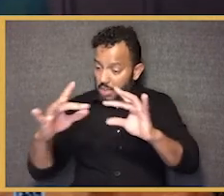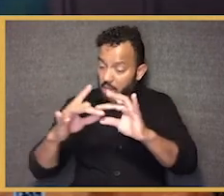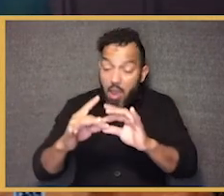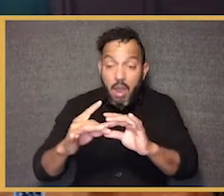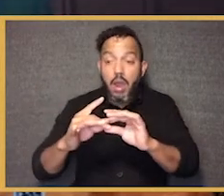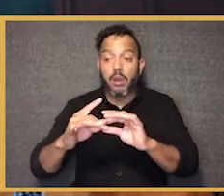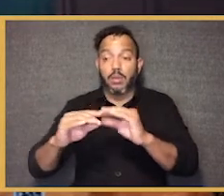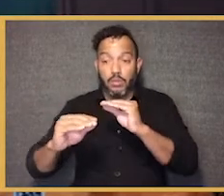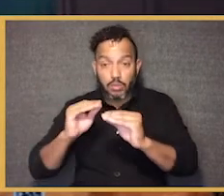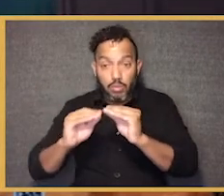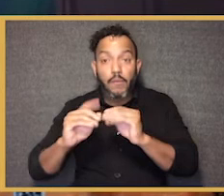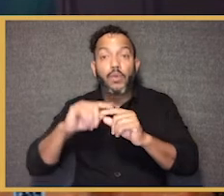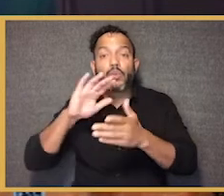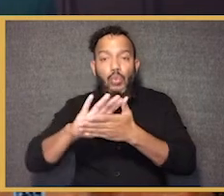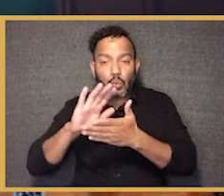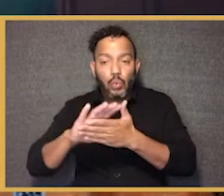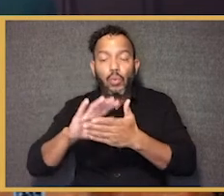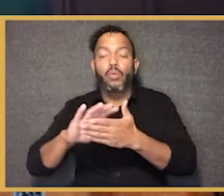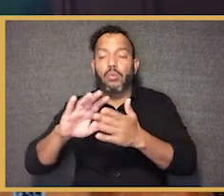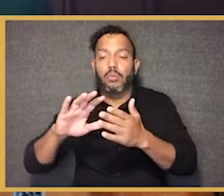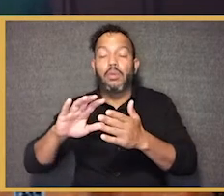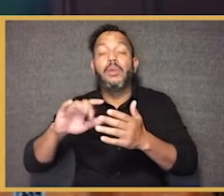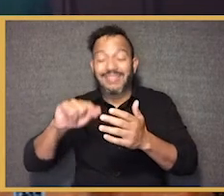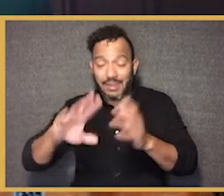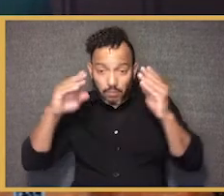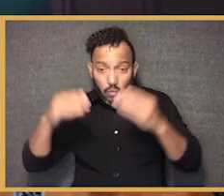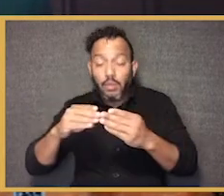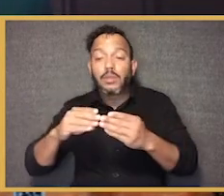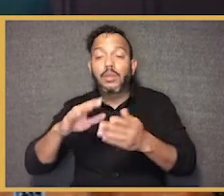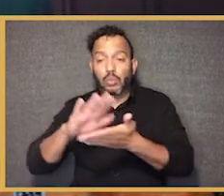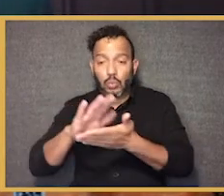taking on the issue of school segregation directly.